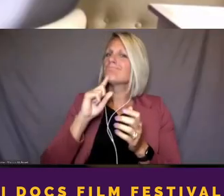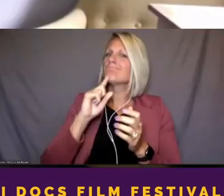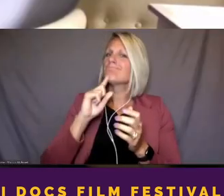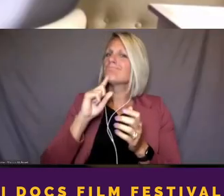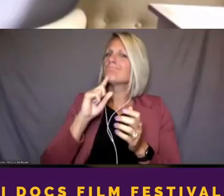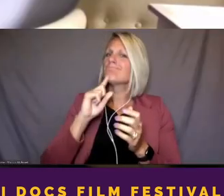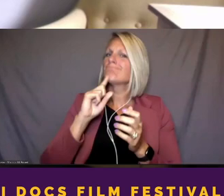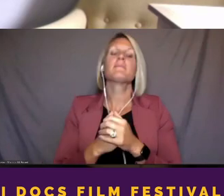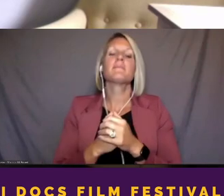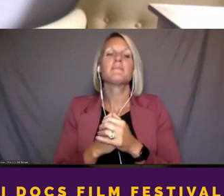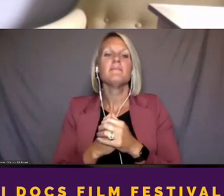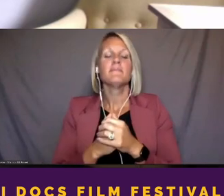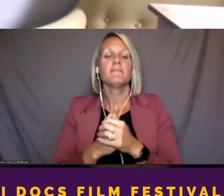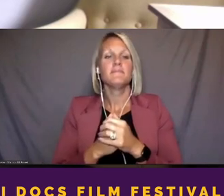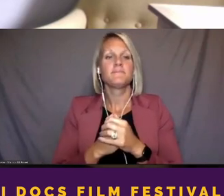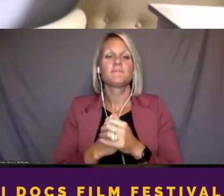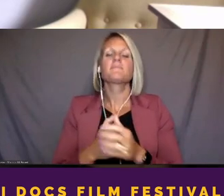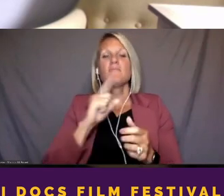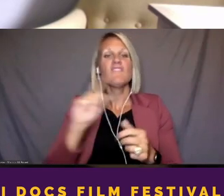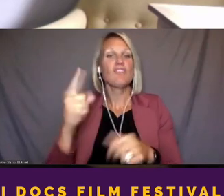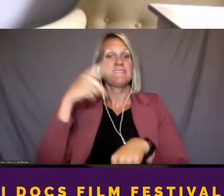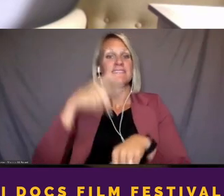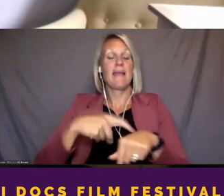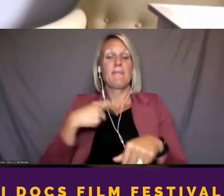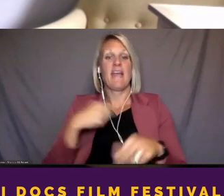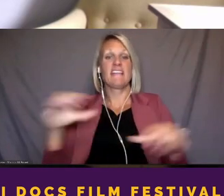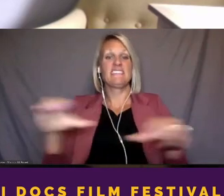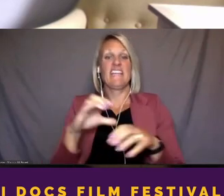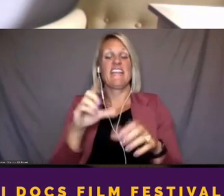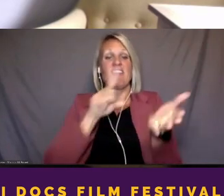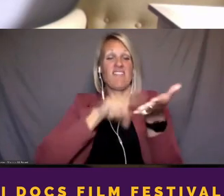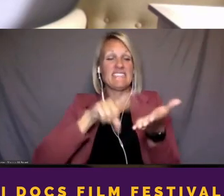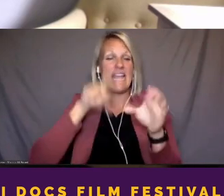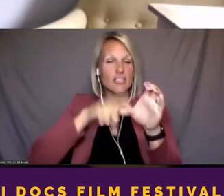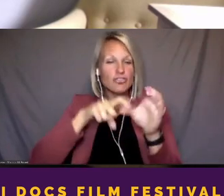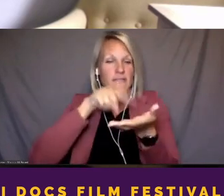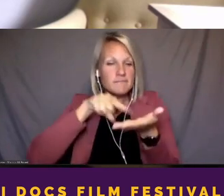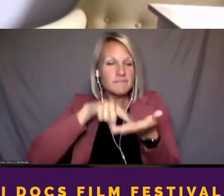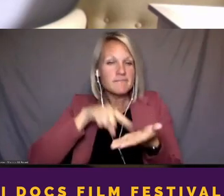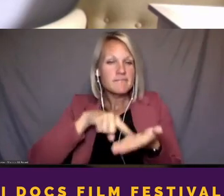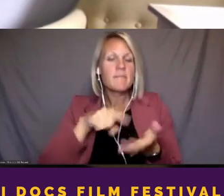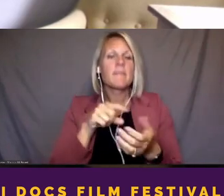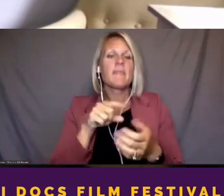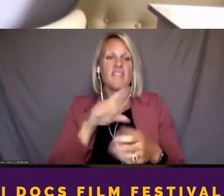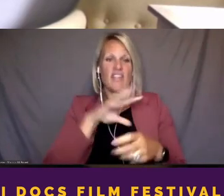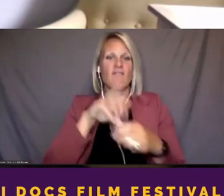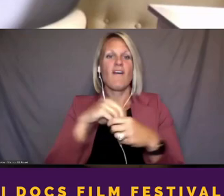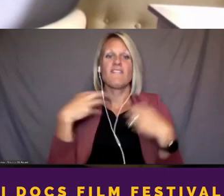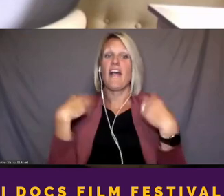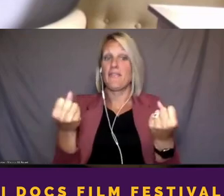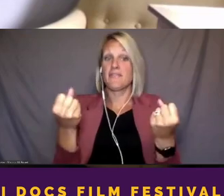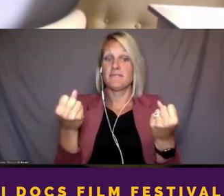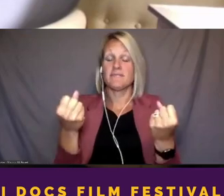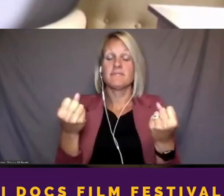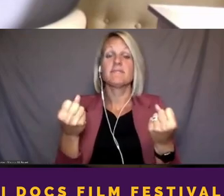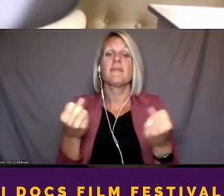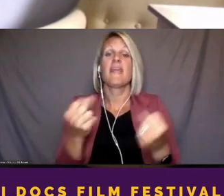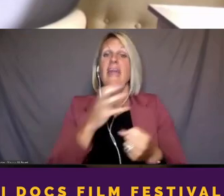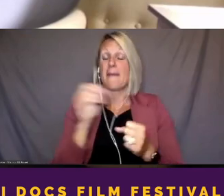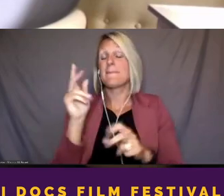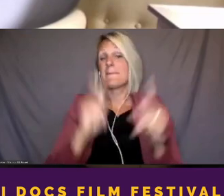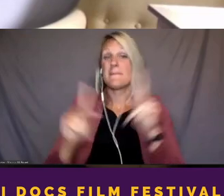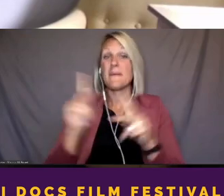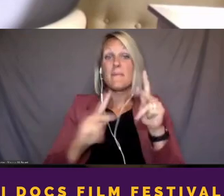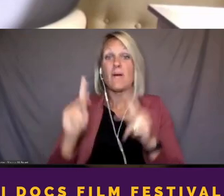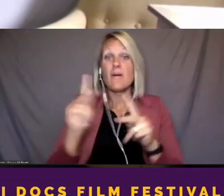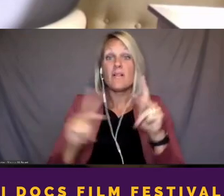first time I had done an investigation that involved health and people's people getting sick and people dying